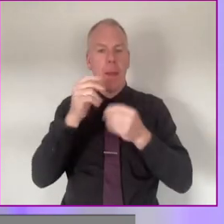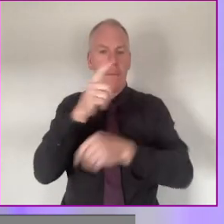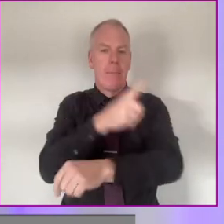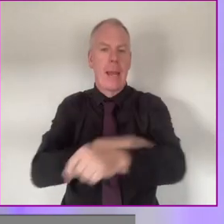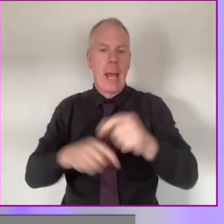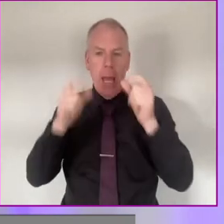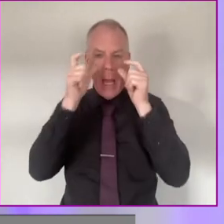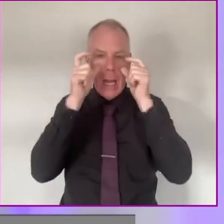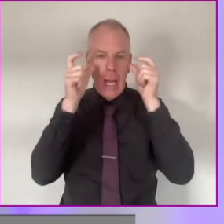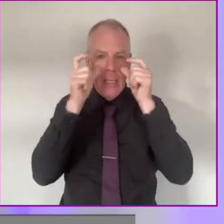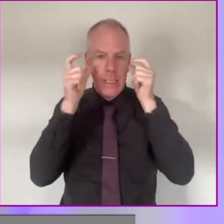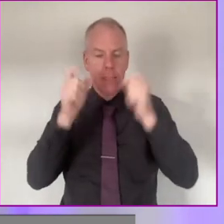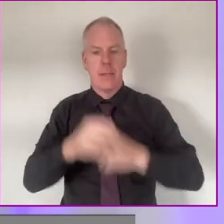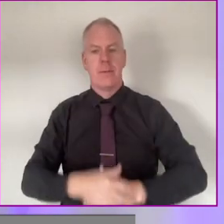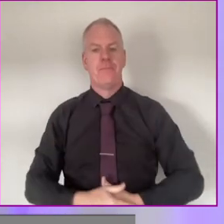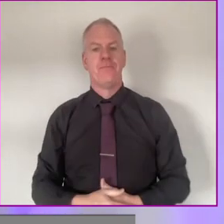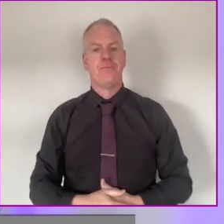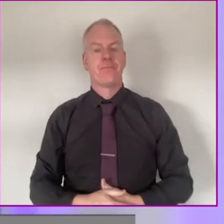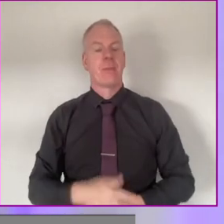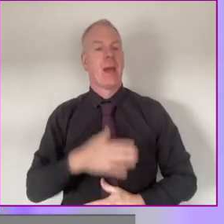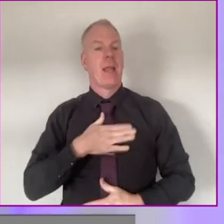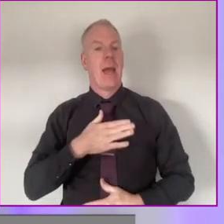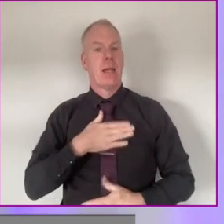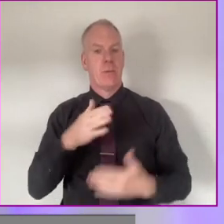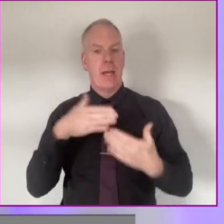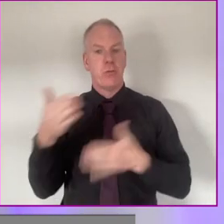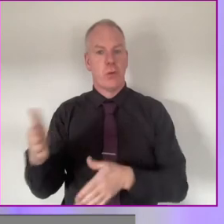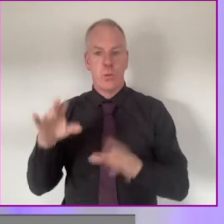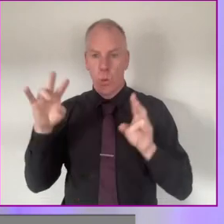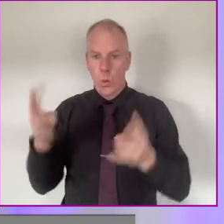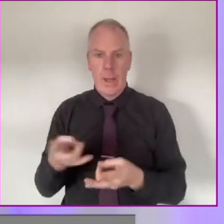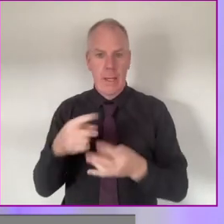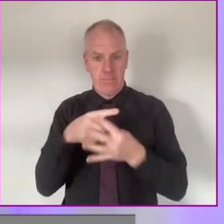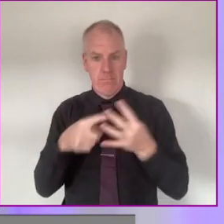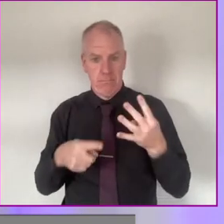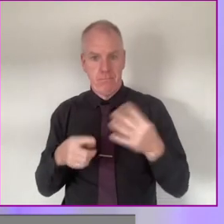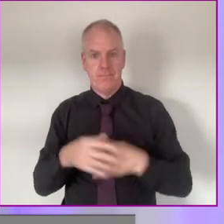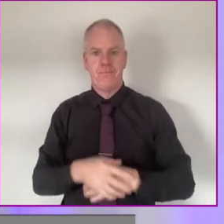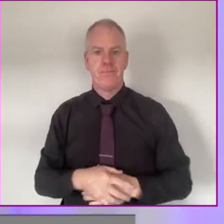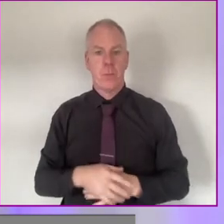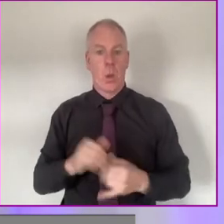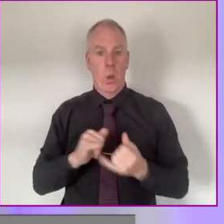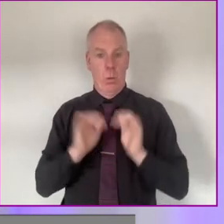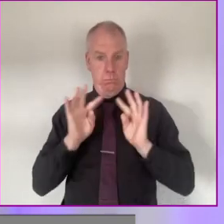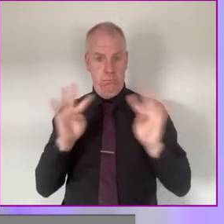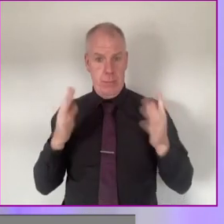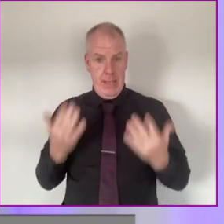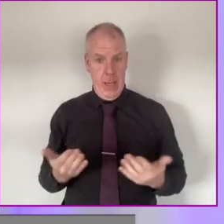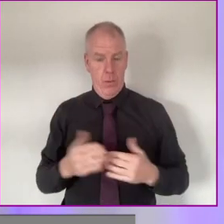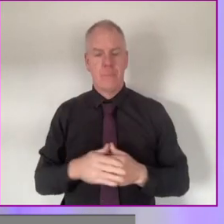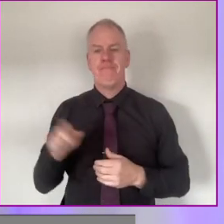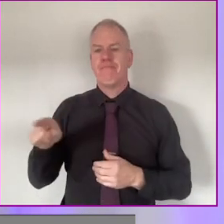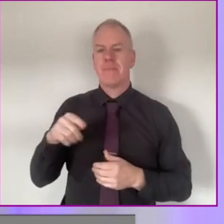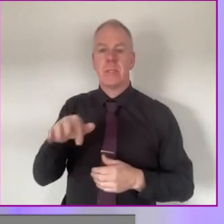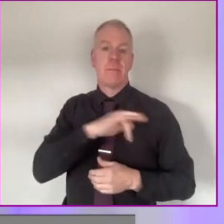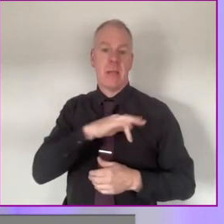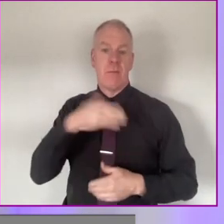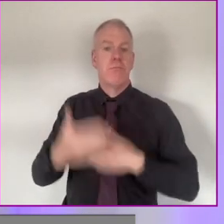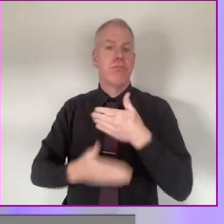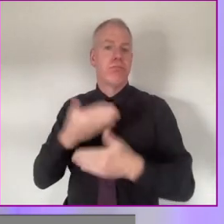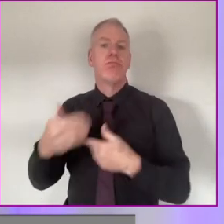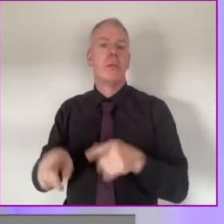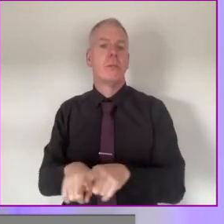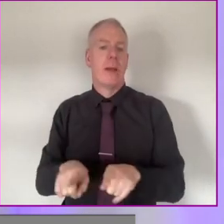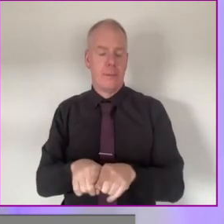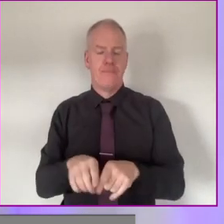on as well. So, without further ado, I'm just going to very quickly introduce the people who are on the panel with me, but they will